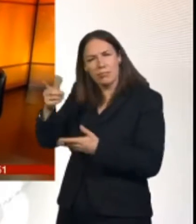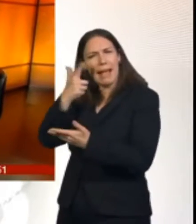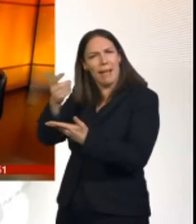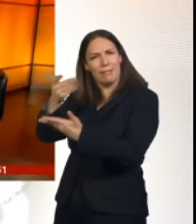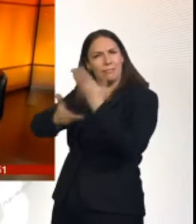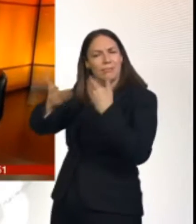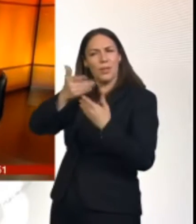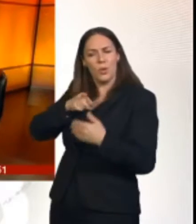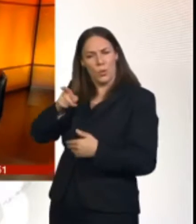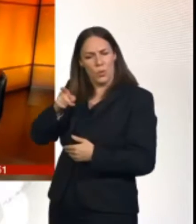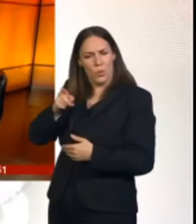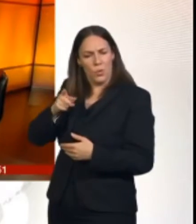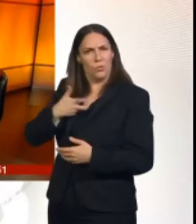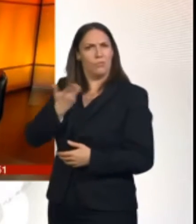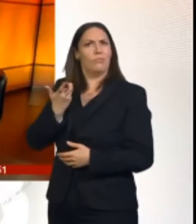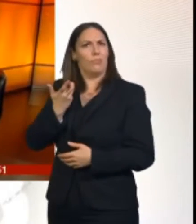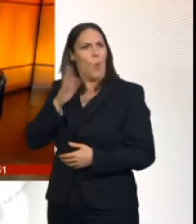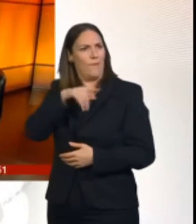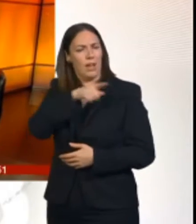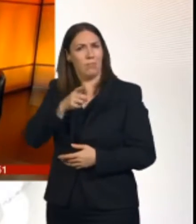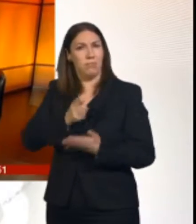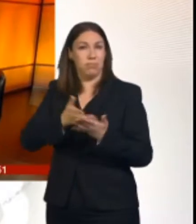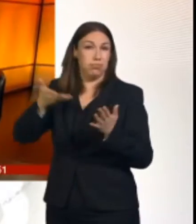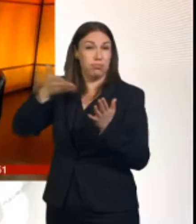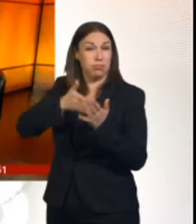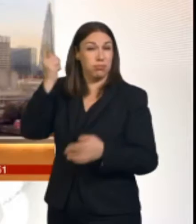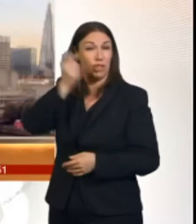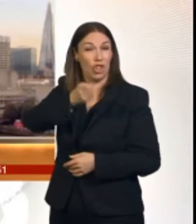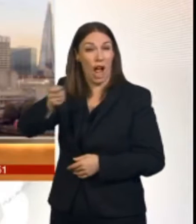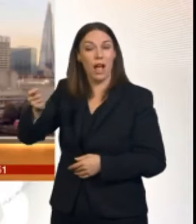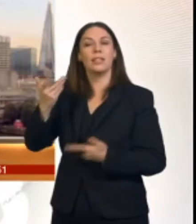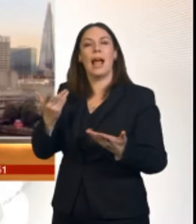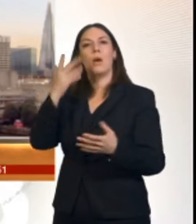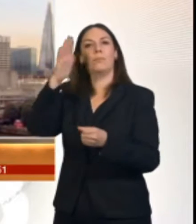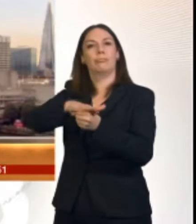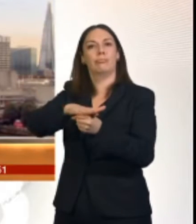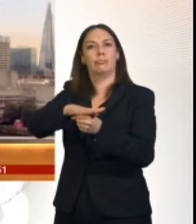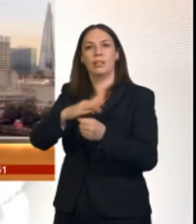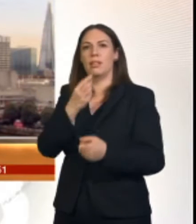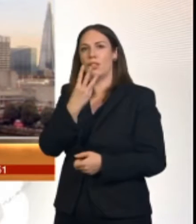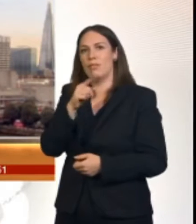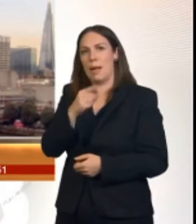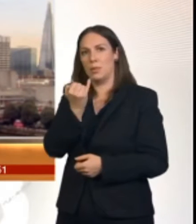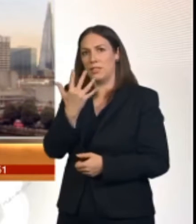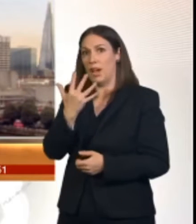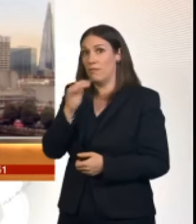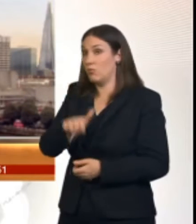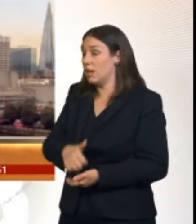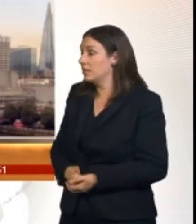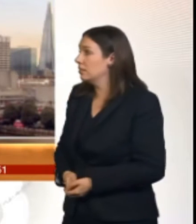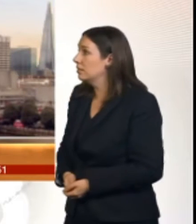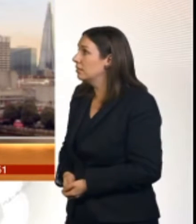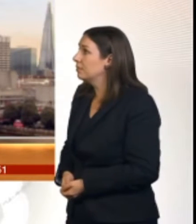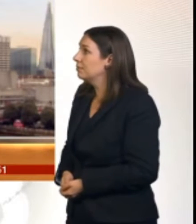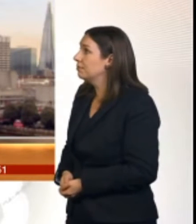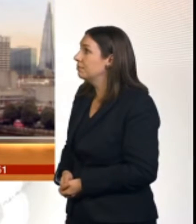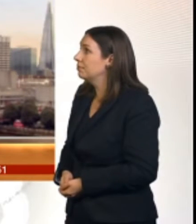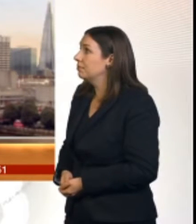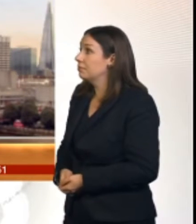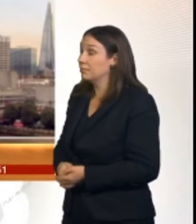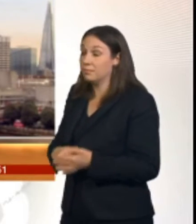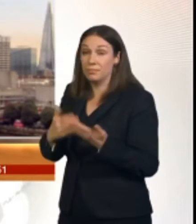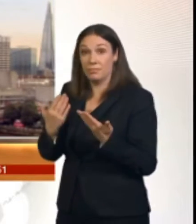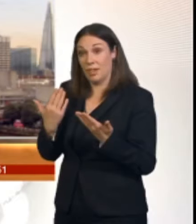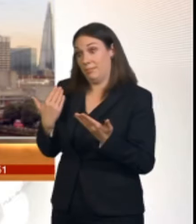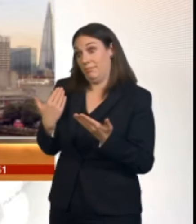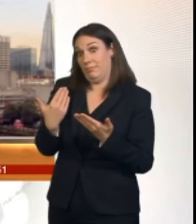charging, and you say they can only charge £3.65. Yes, that's right. So in recent years we've seen sharp price increases